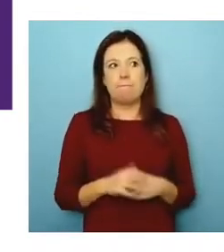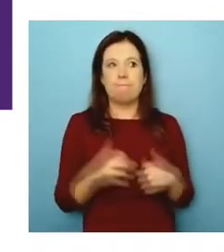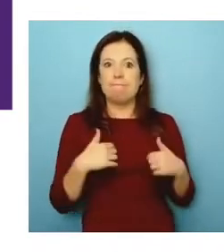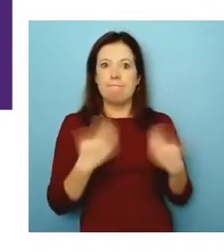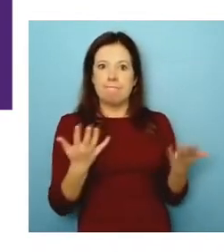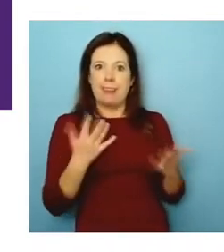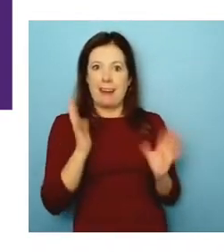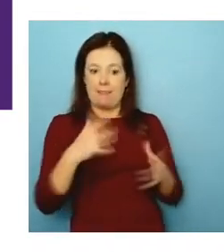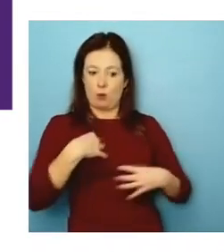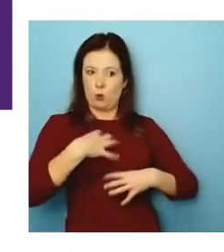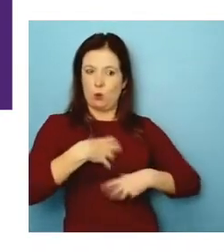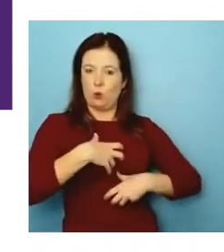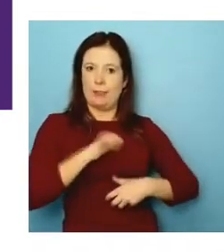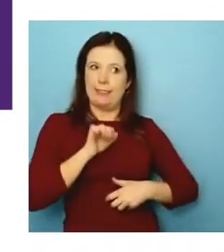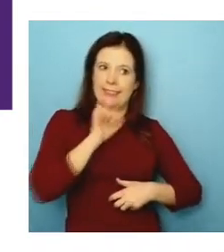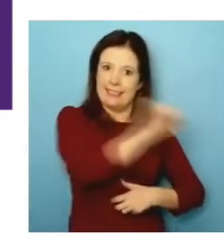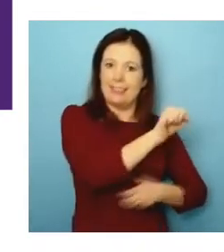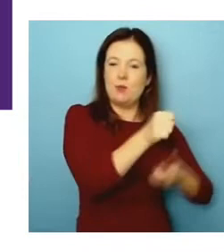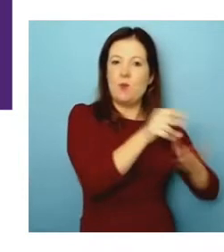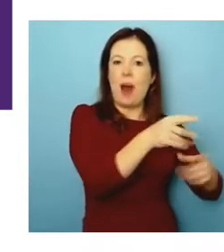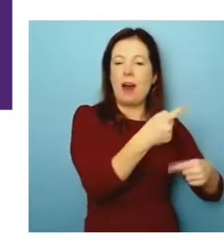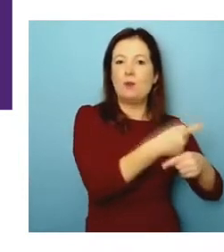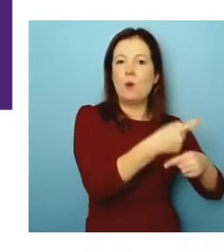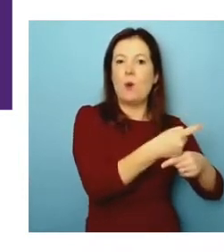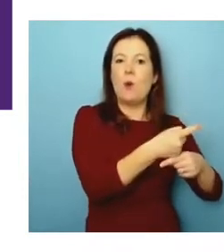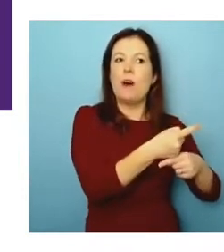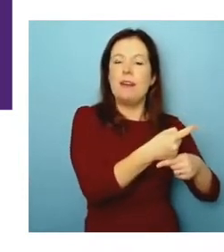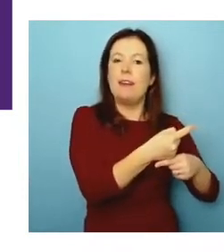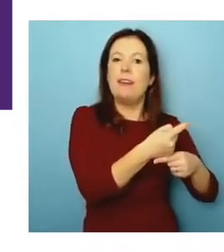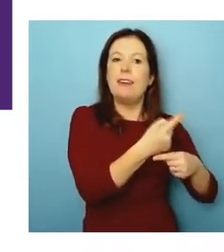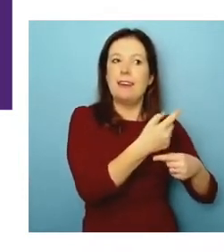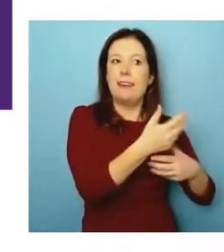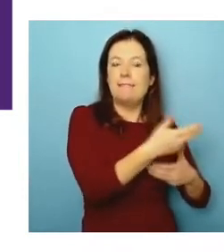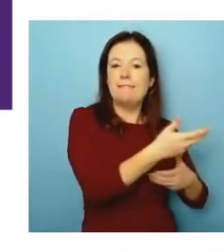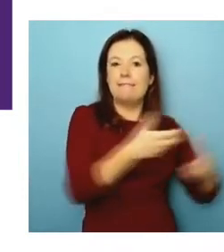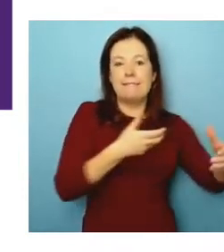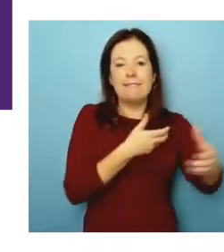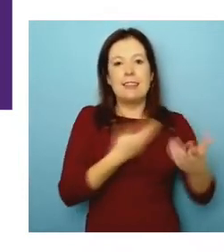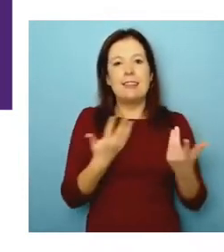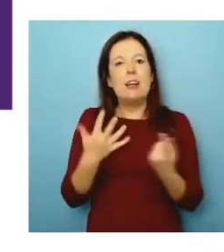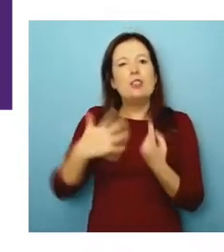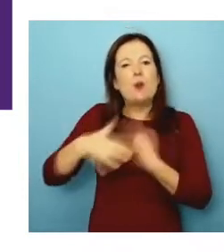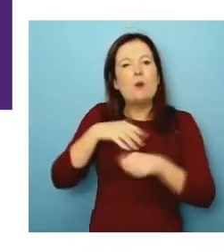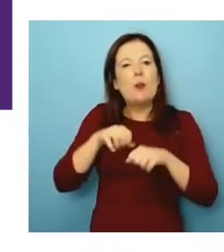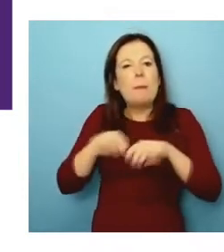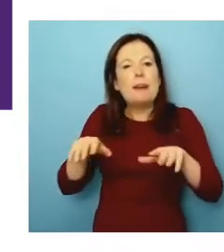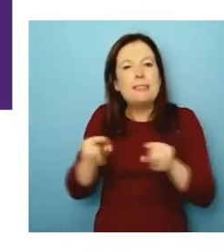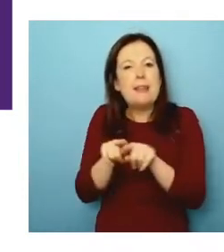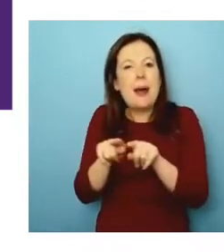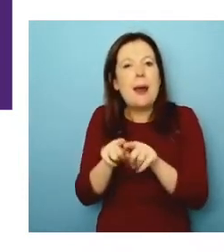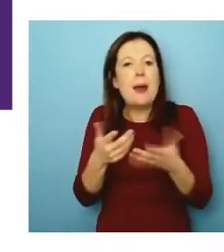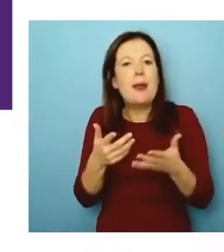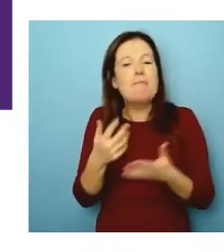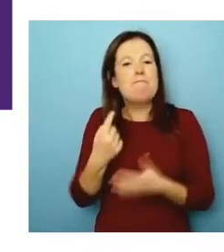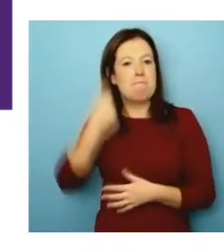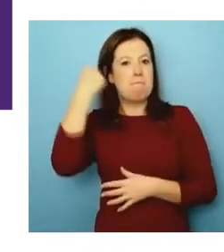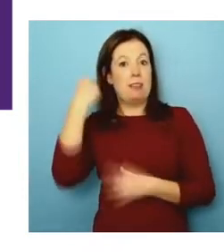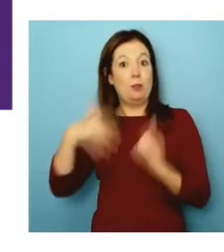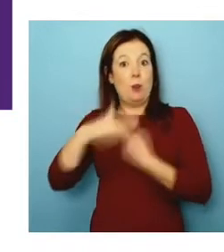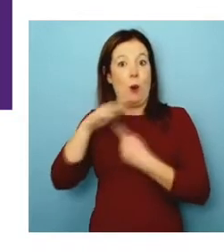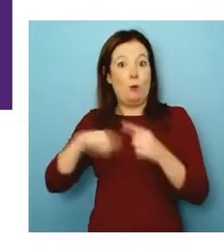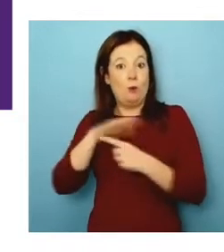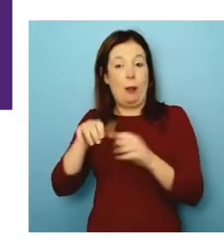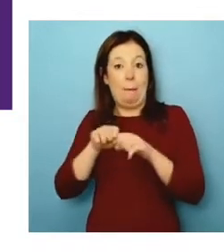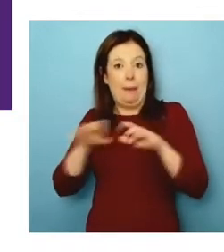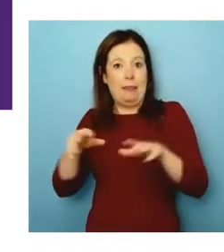I actually, they're funny in in many ways, it's the same thing we did when we had to try and explain why social media was such important for the business, because believe it or